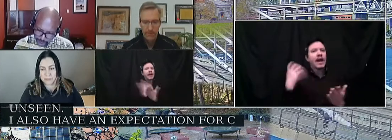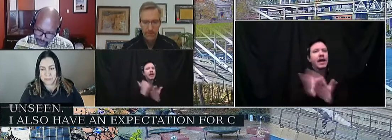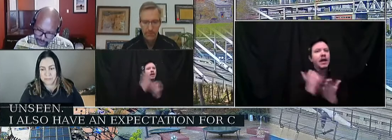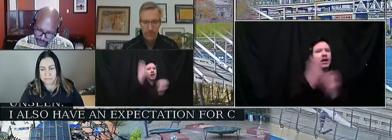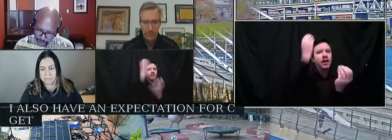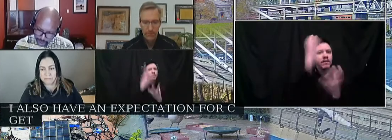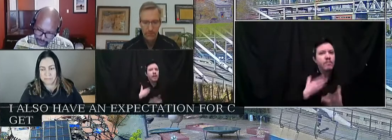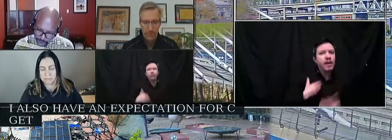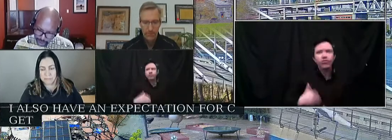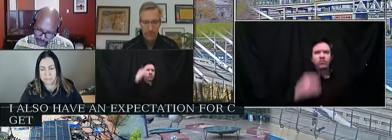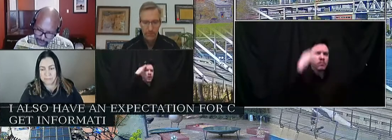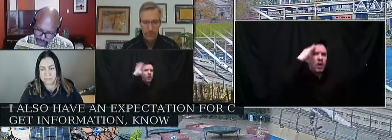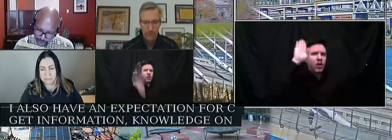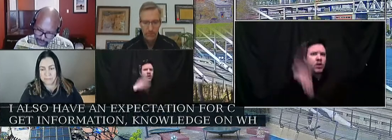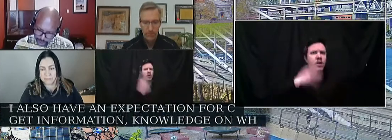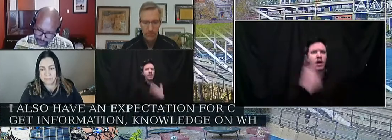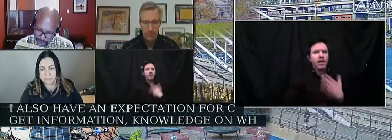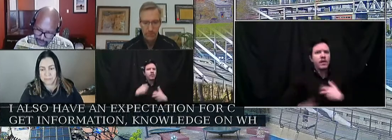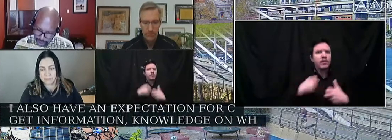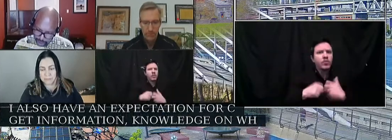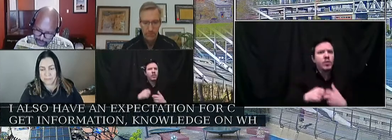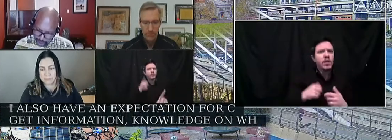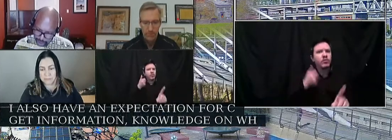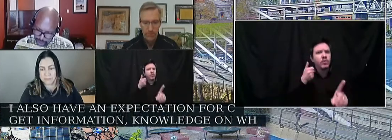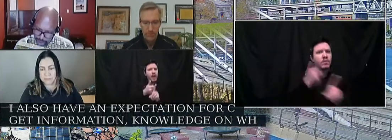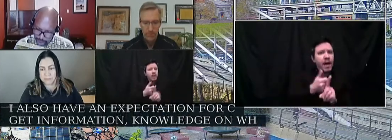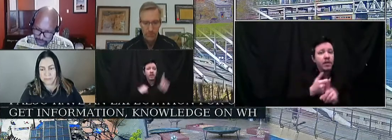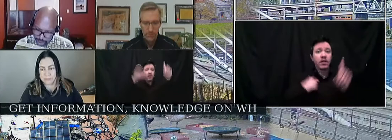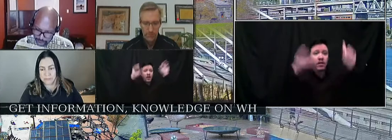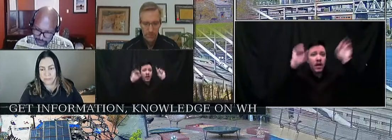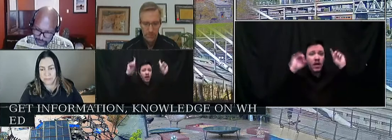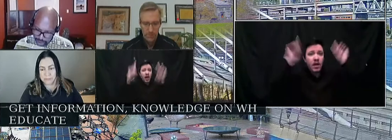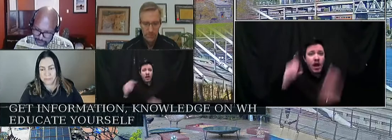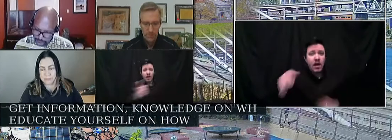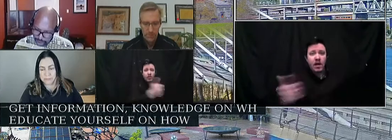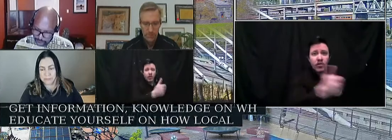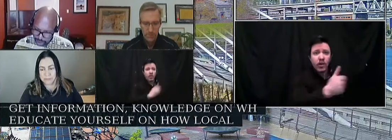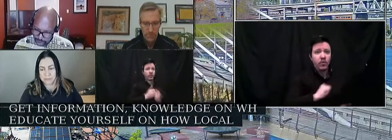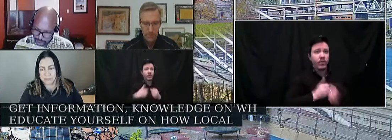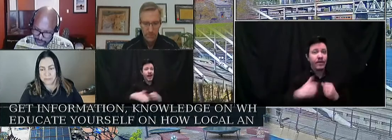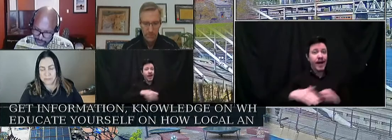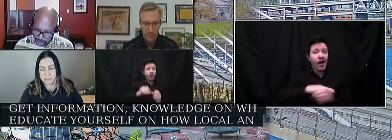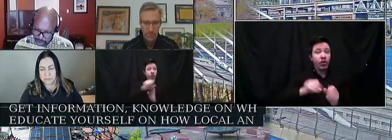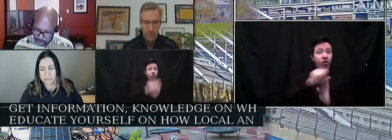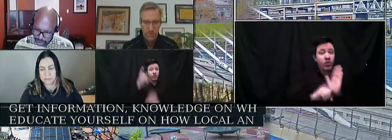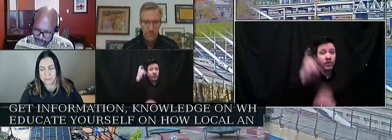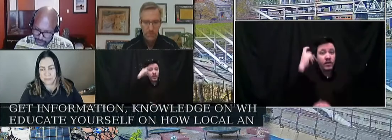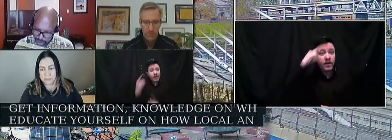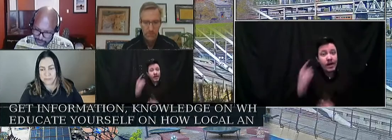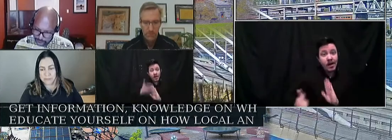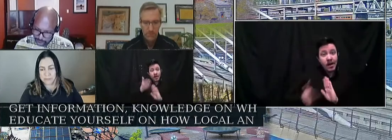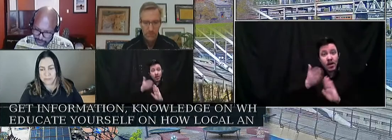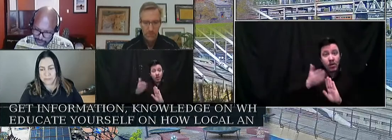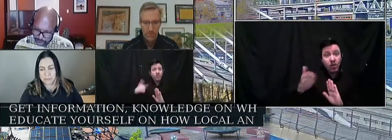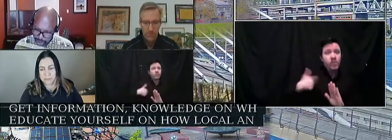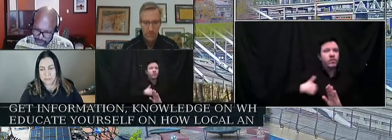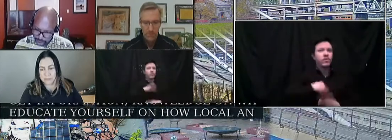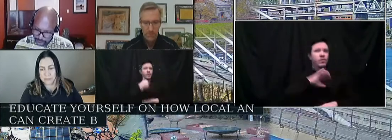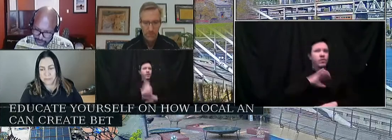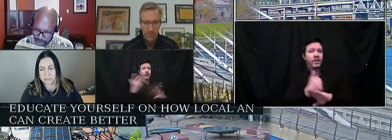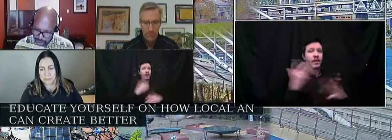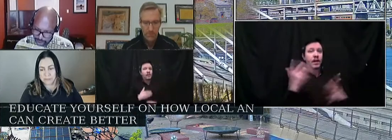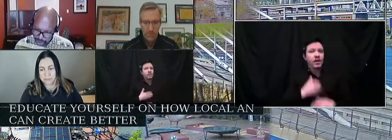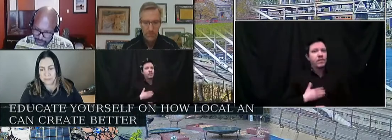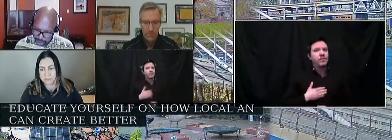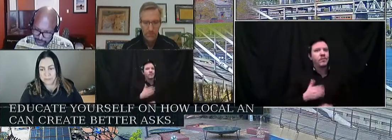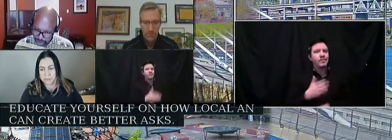knowledge on what issues are impacting you. Educate yourself on how local and state government operate so we can create better asks. Mayor